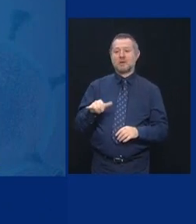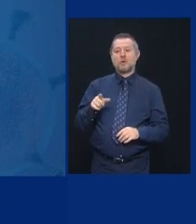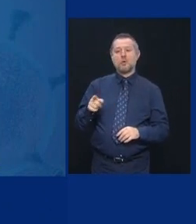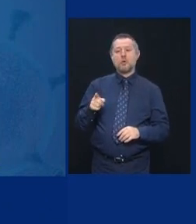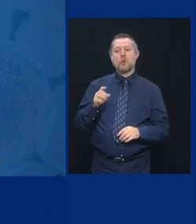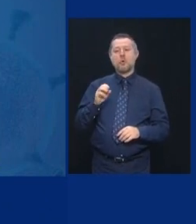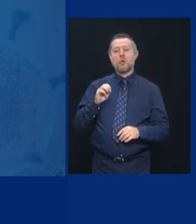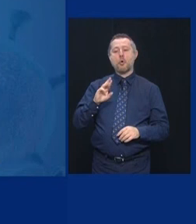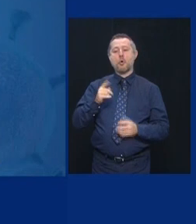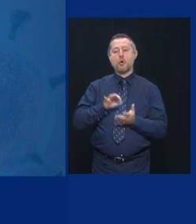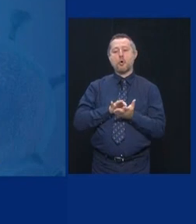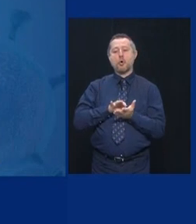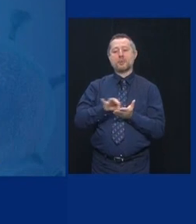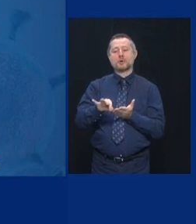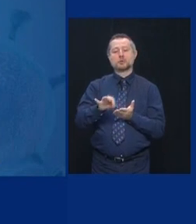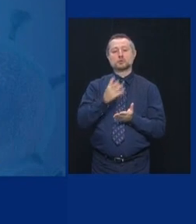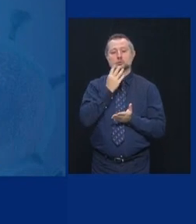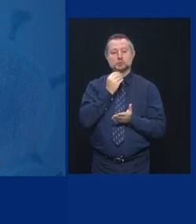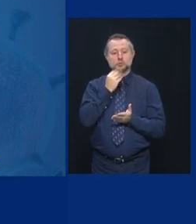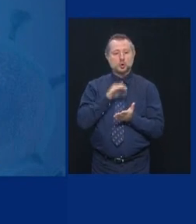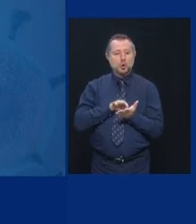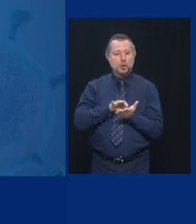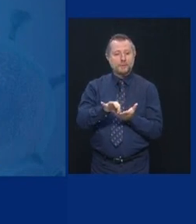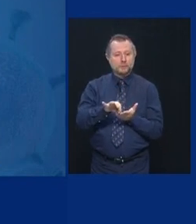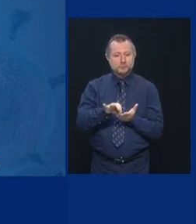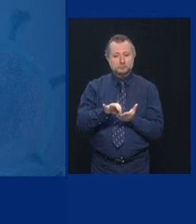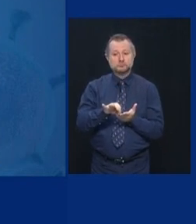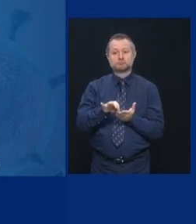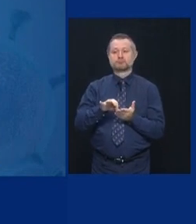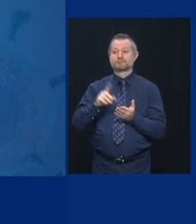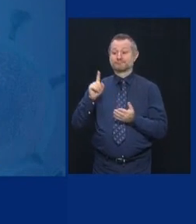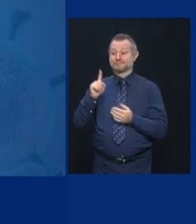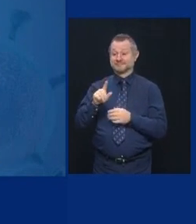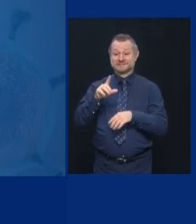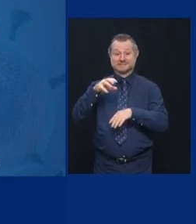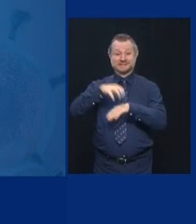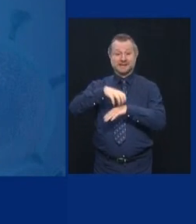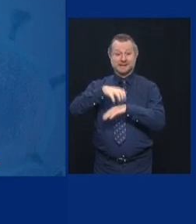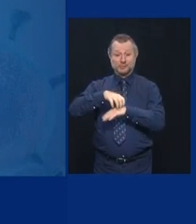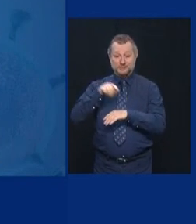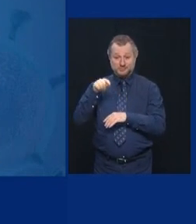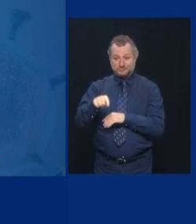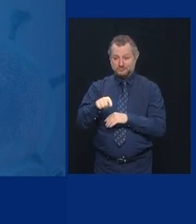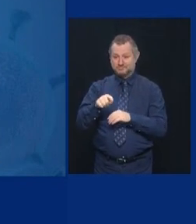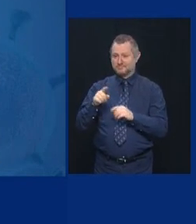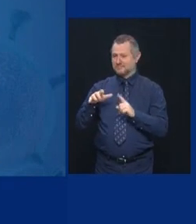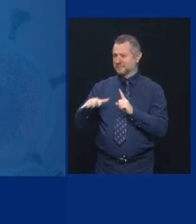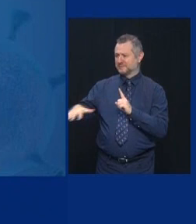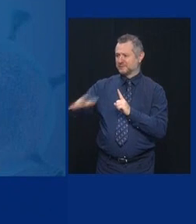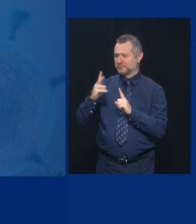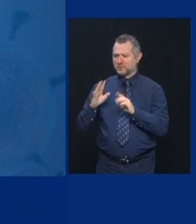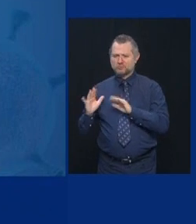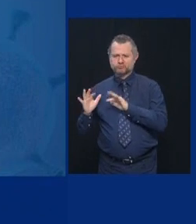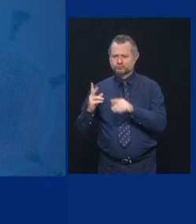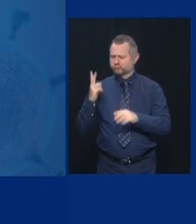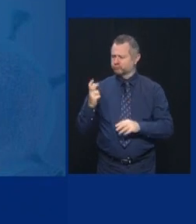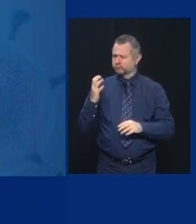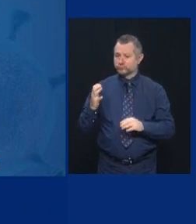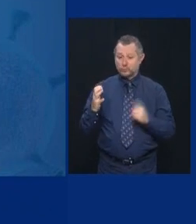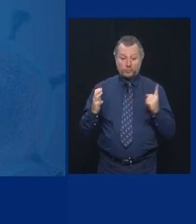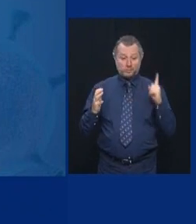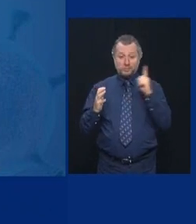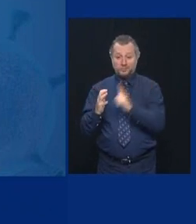who went to a temple, hundreds of people, and then a wedding,